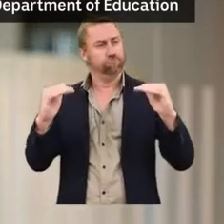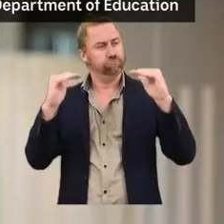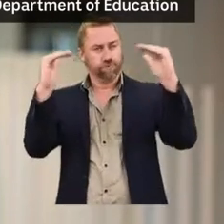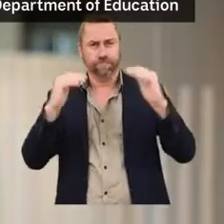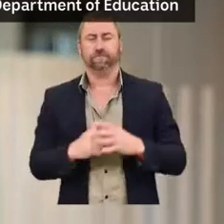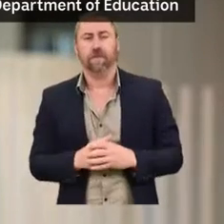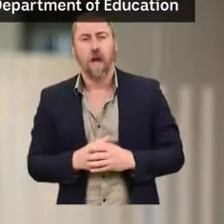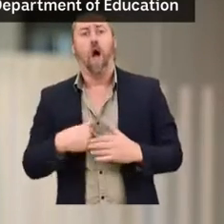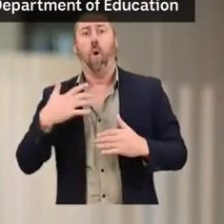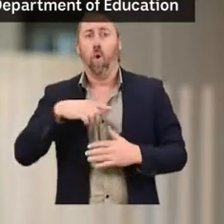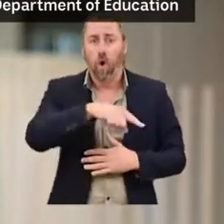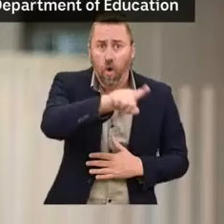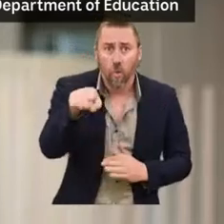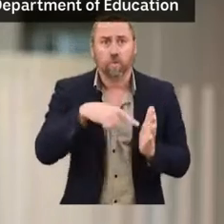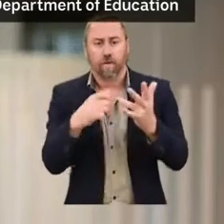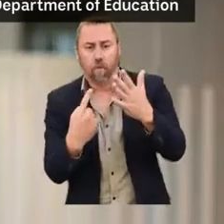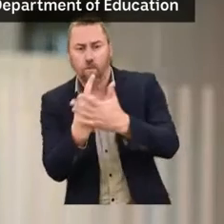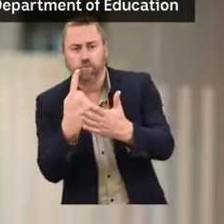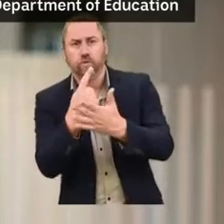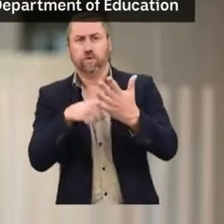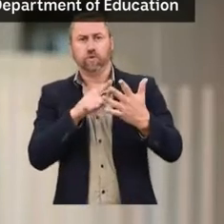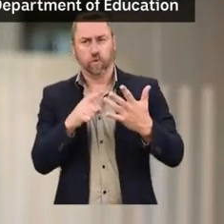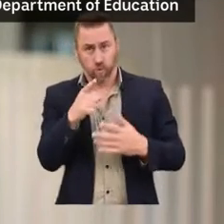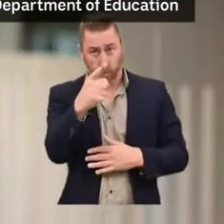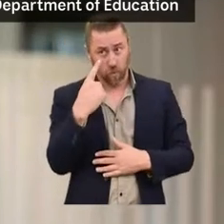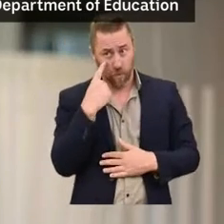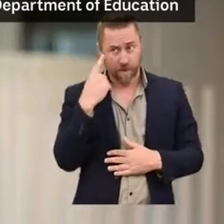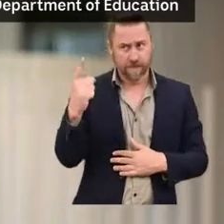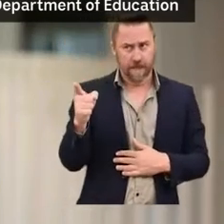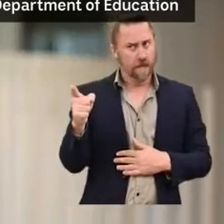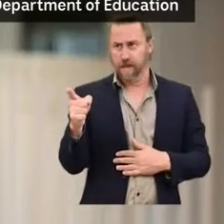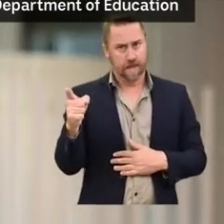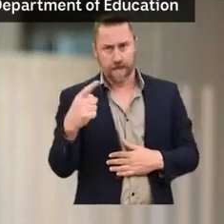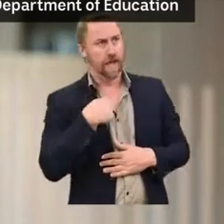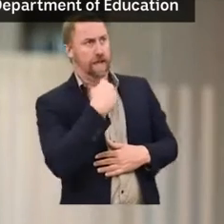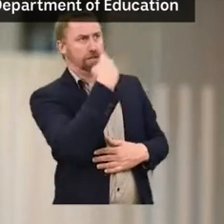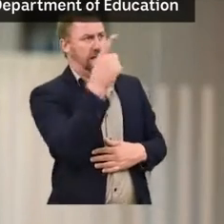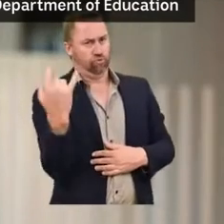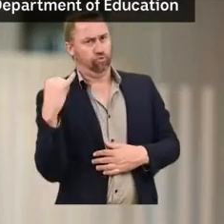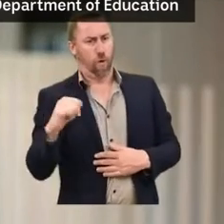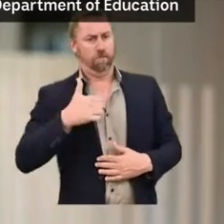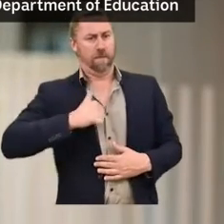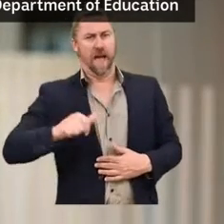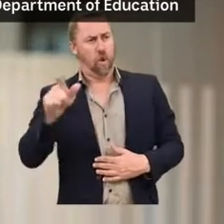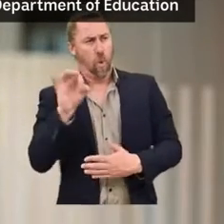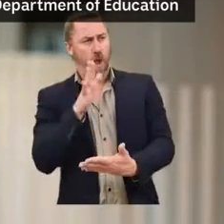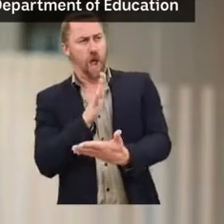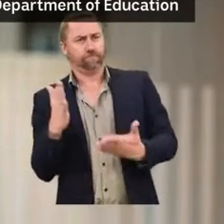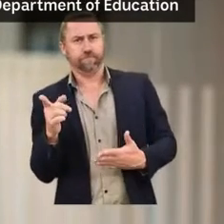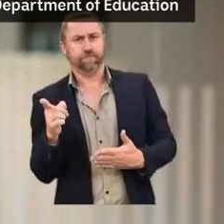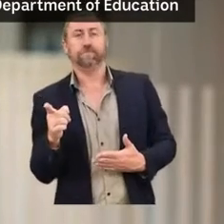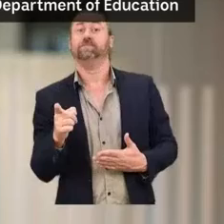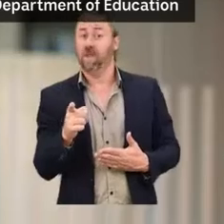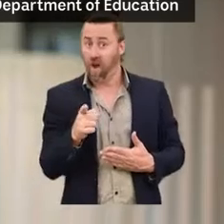encourage a culture of speaking up. Reporting wrongdoing is everyone's obligation and we have introduced an